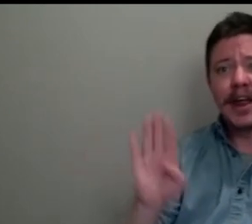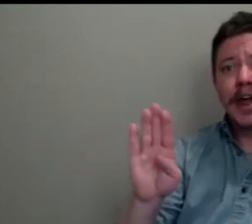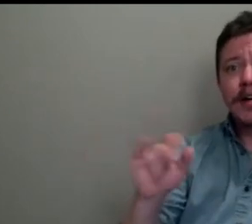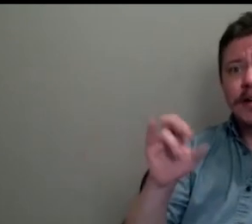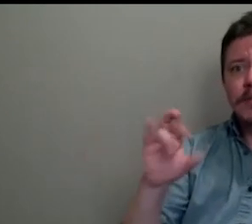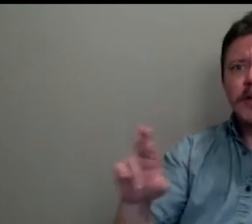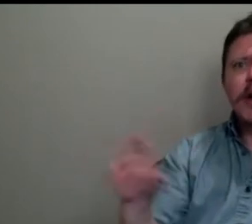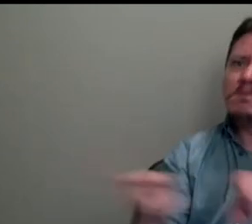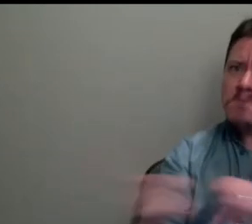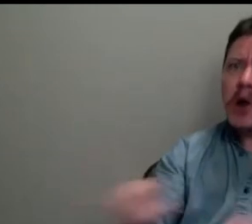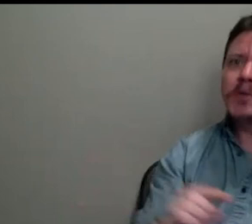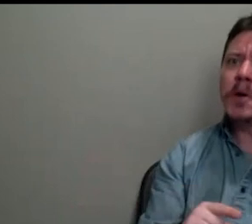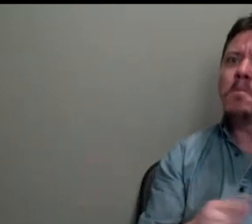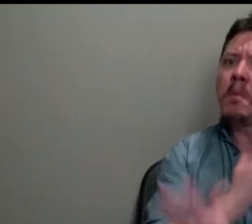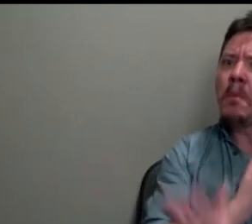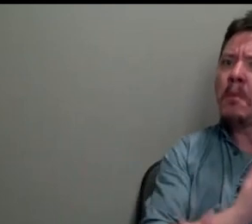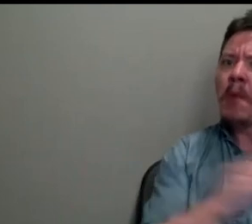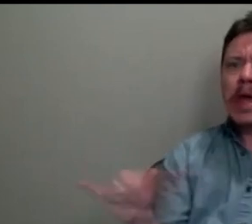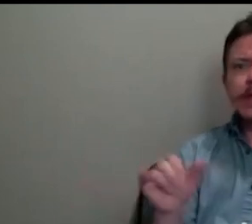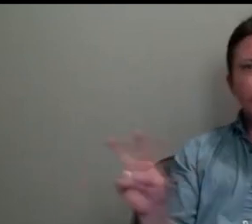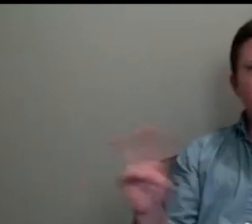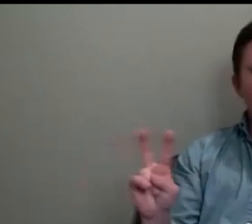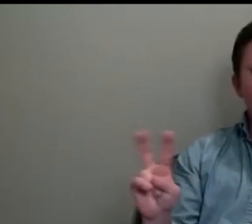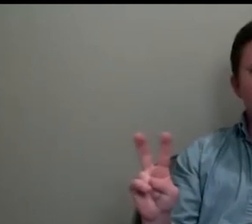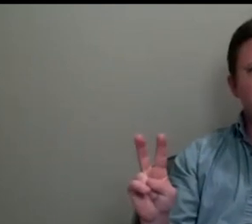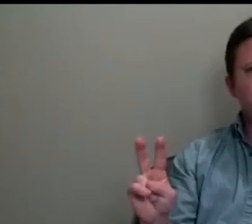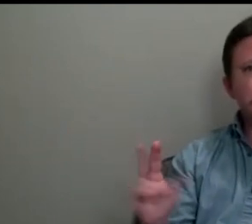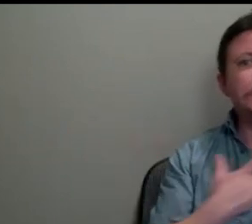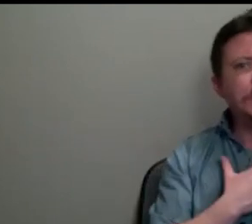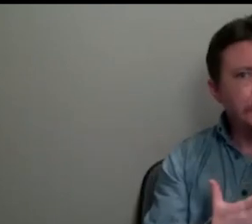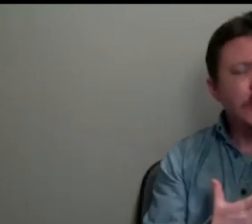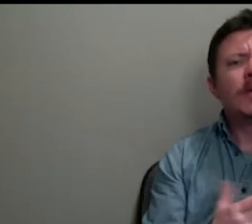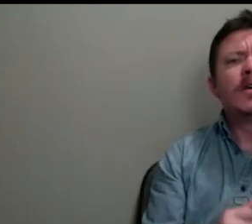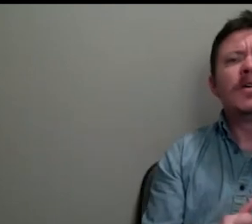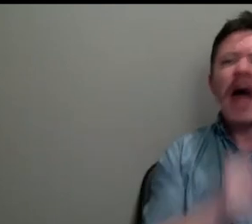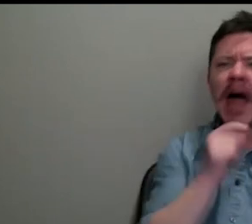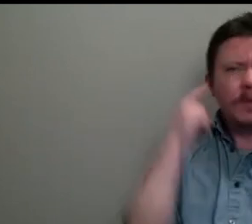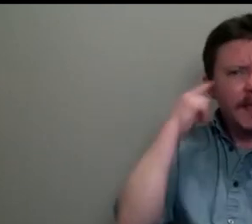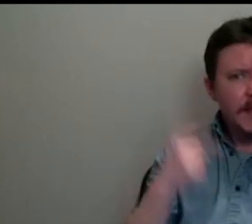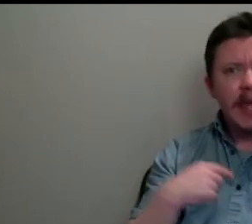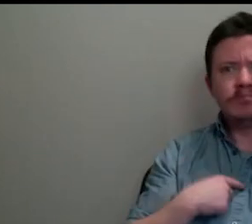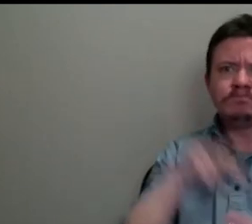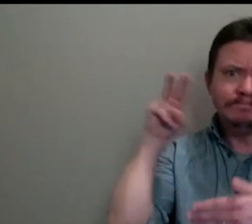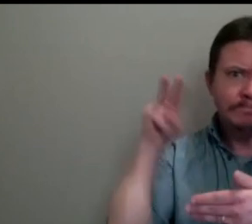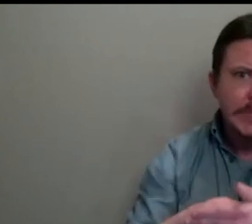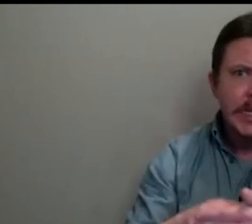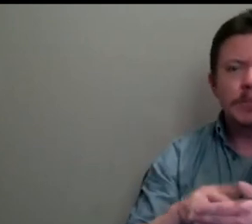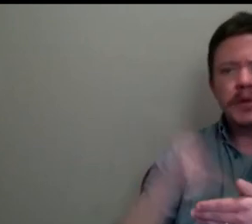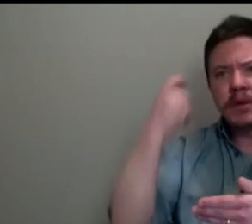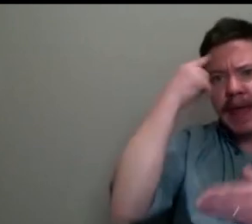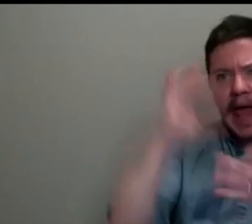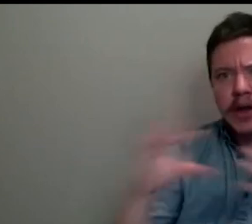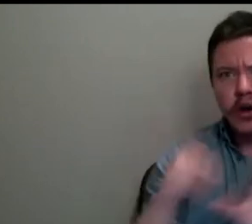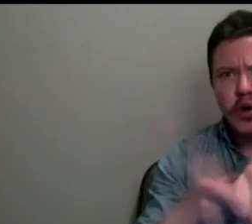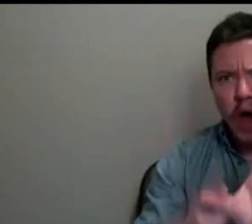sympathies, similar to who we are. I wouldn't say that they, you know, deeply read on anarcho-communism, etc., but they